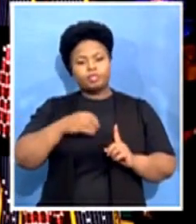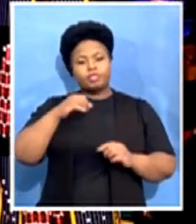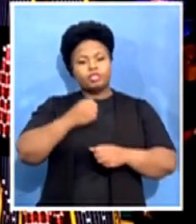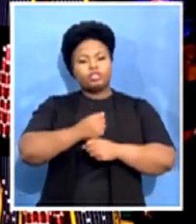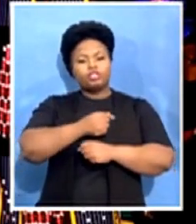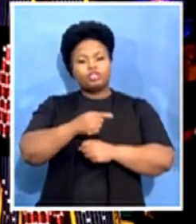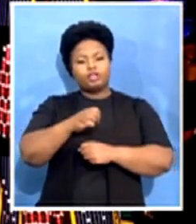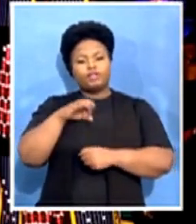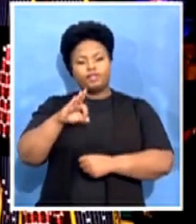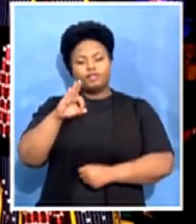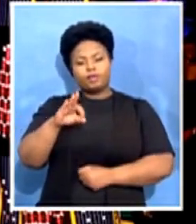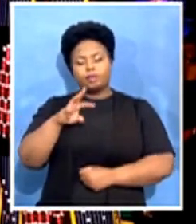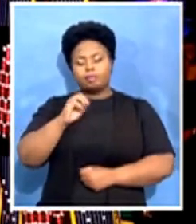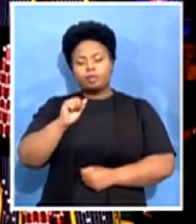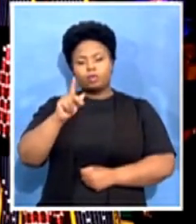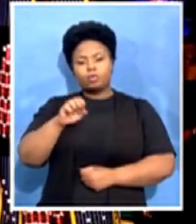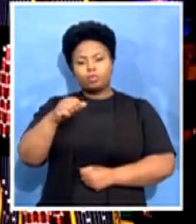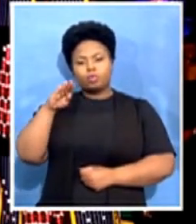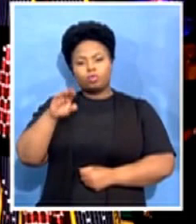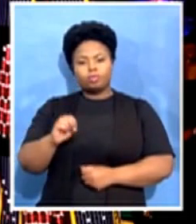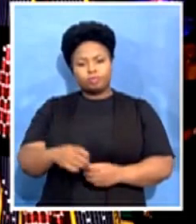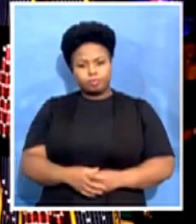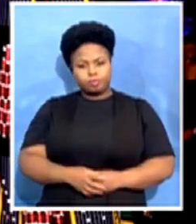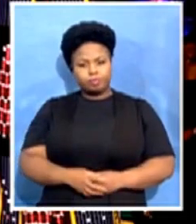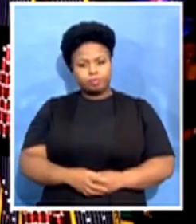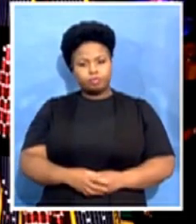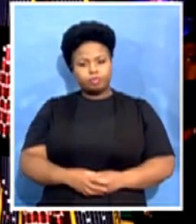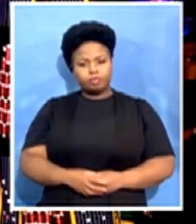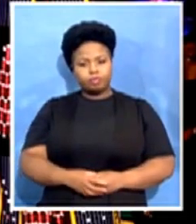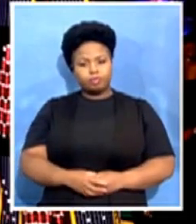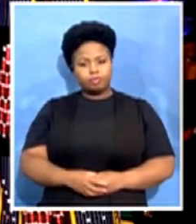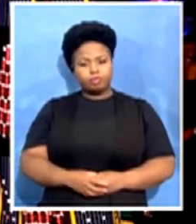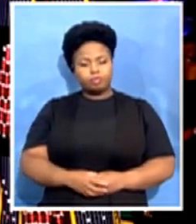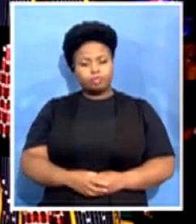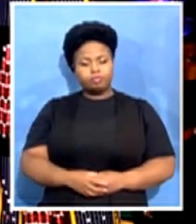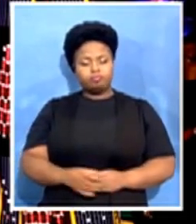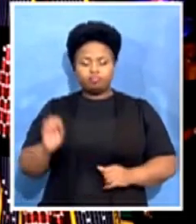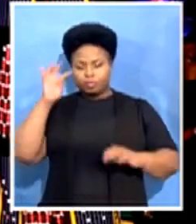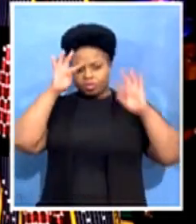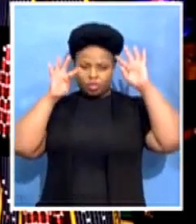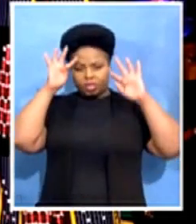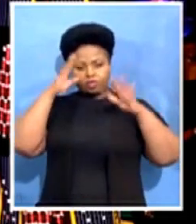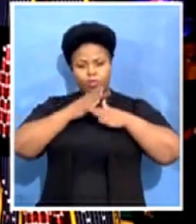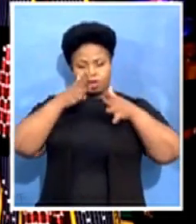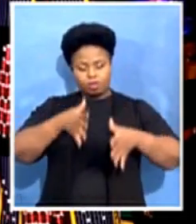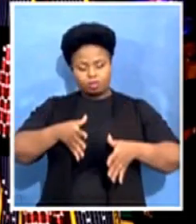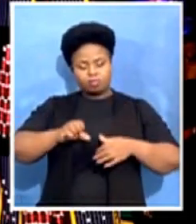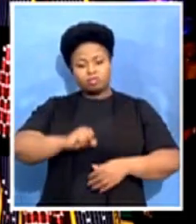creative workers of our country, representatives of the media,